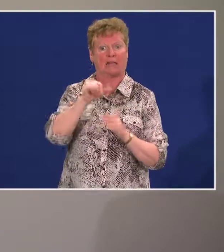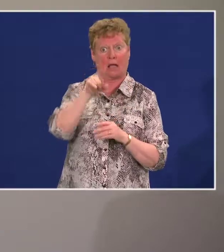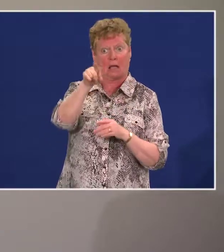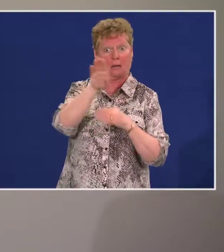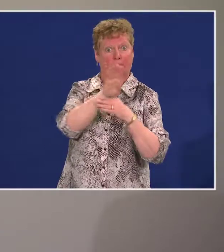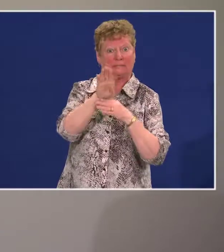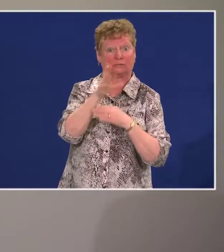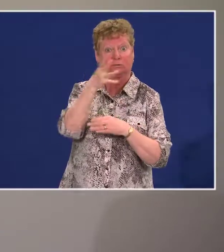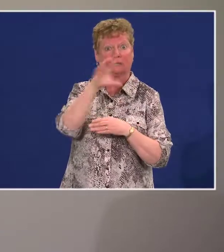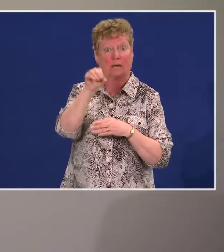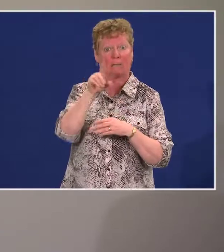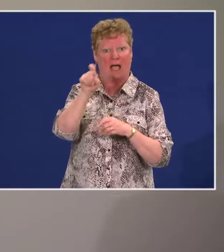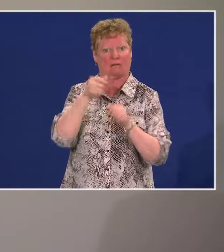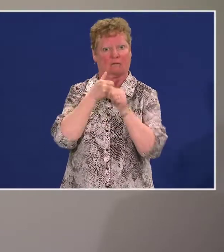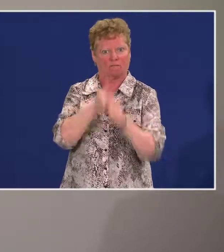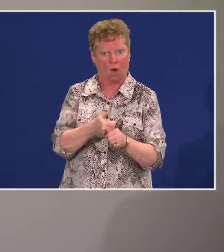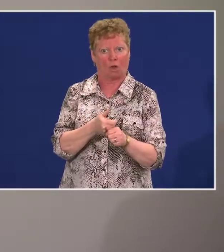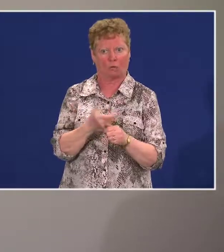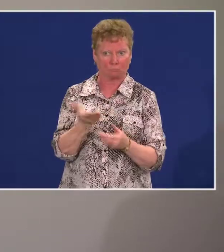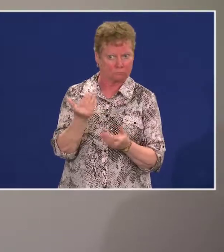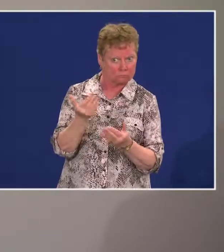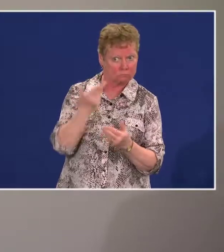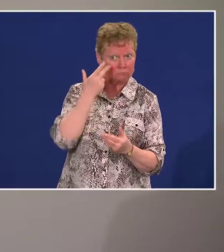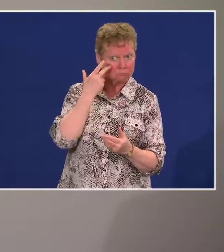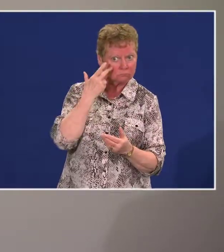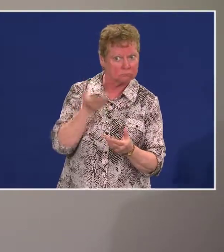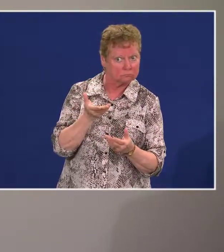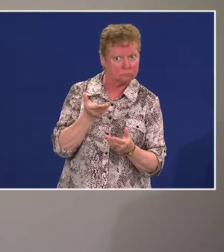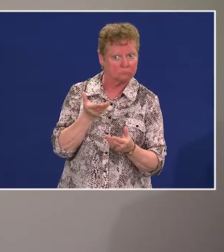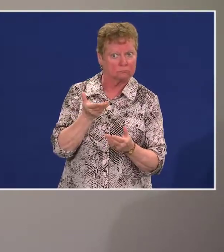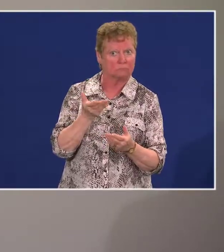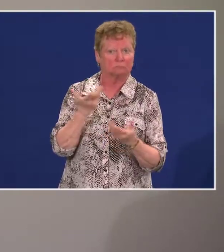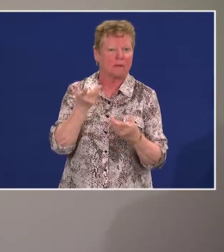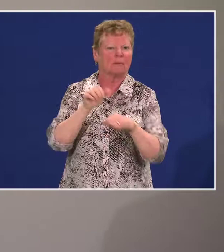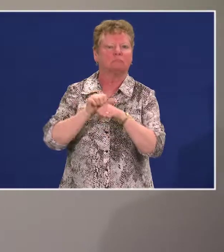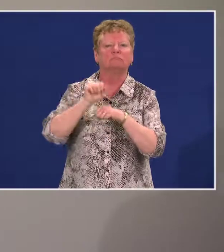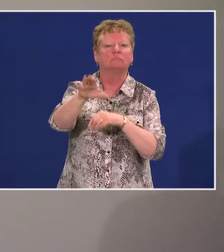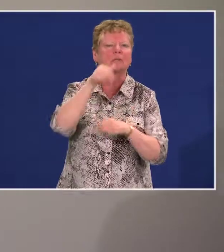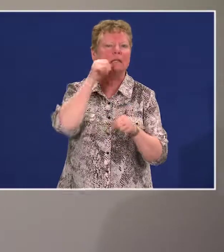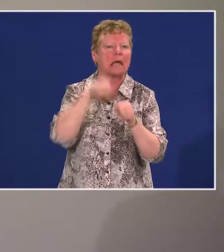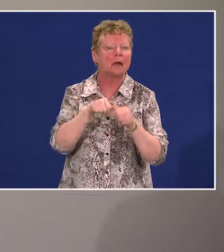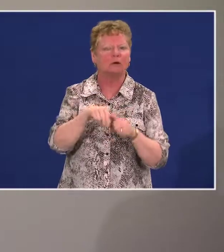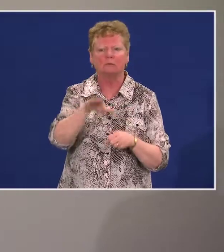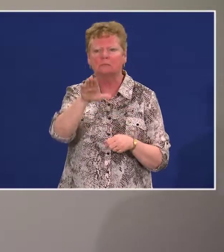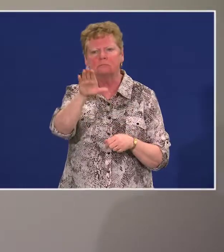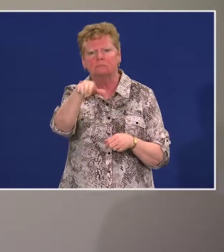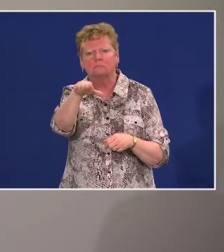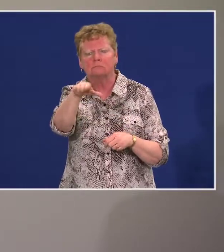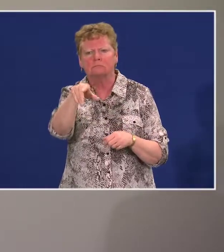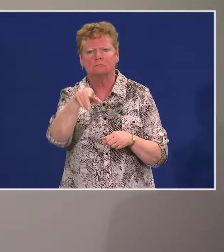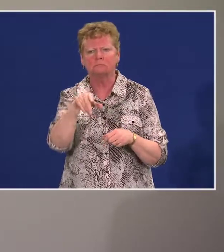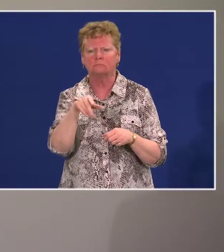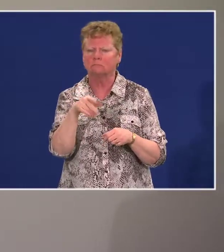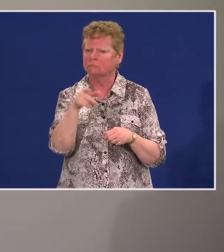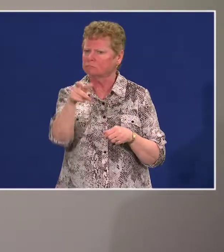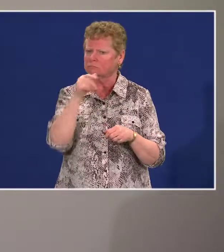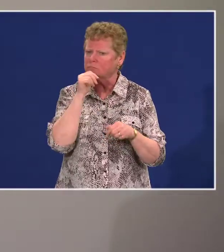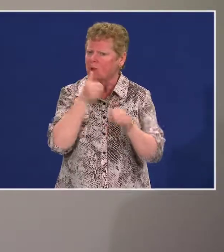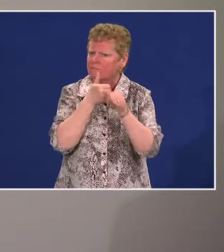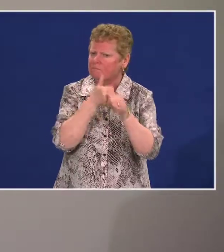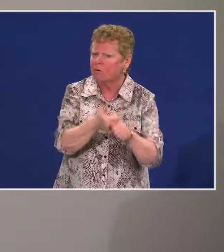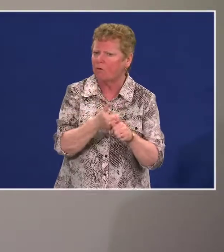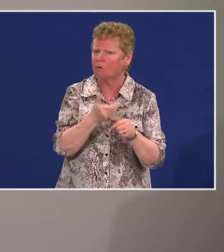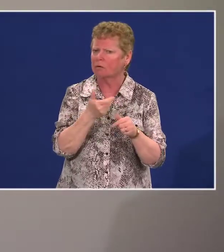would have to follow in order to become compliant. So, they might get sent a letter saying, you know, you're not